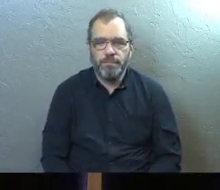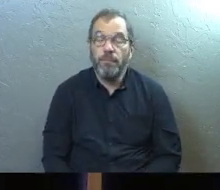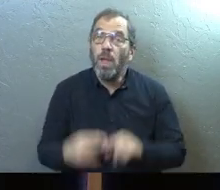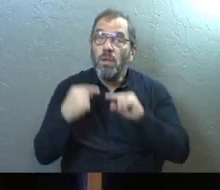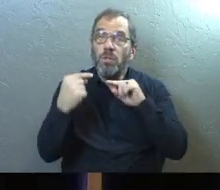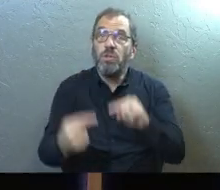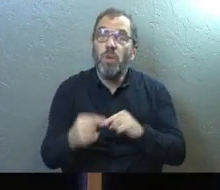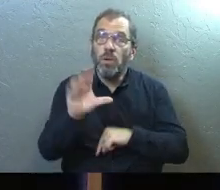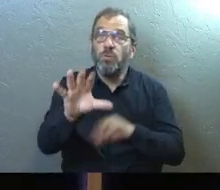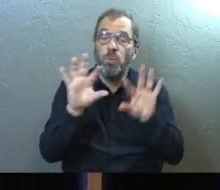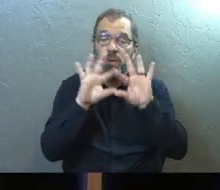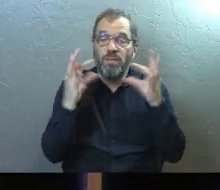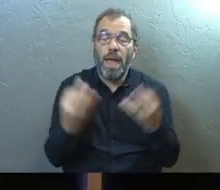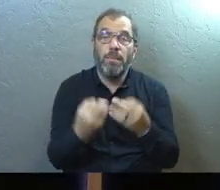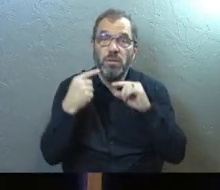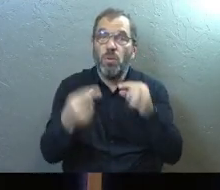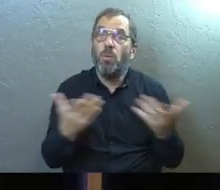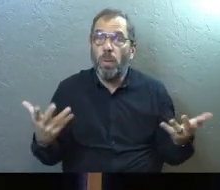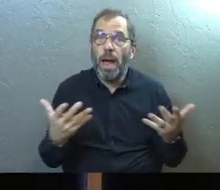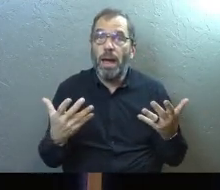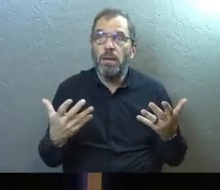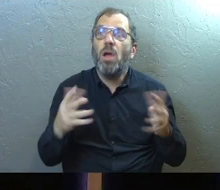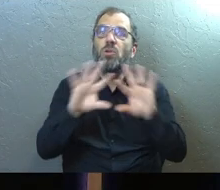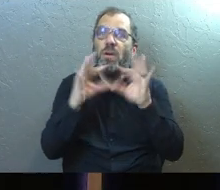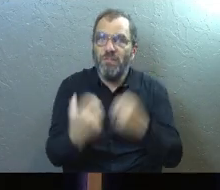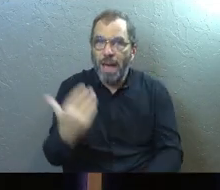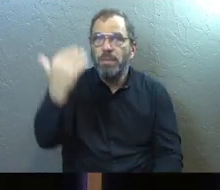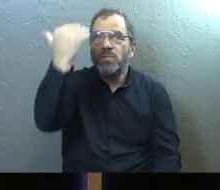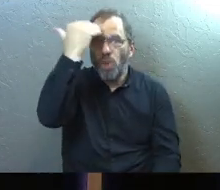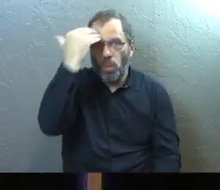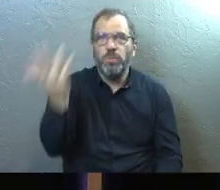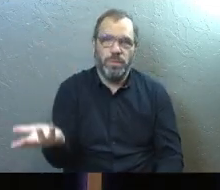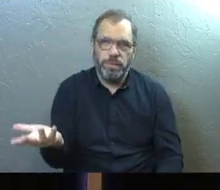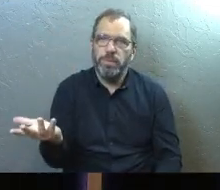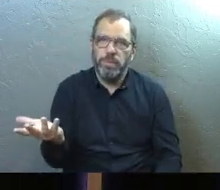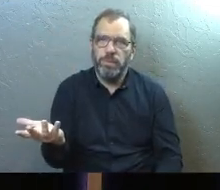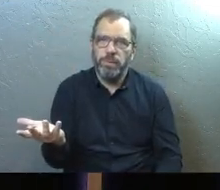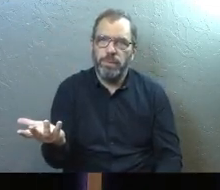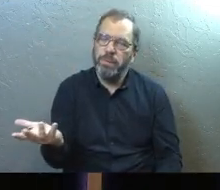The struggles that are in your family are known to your family, most likely.